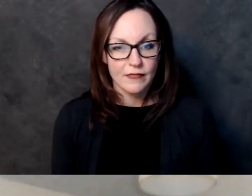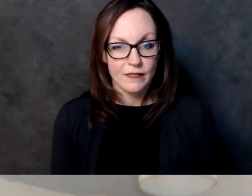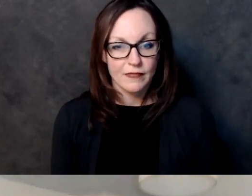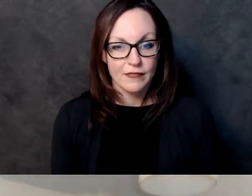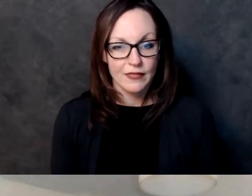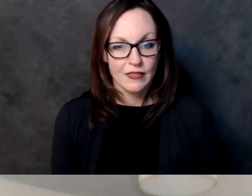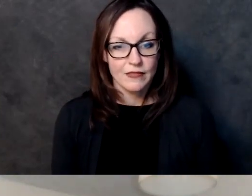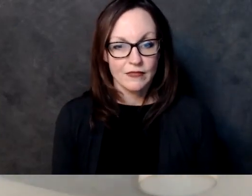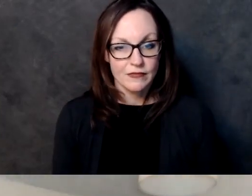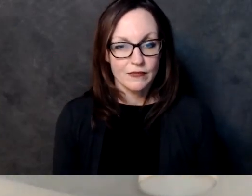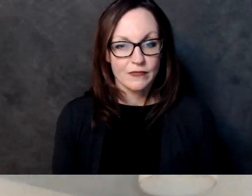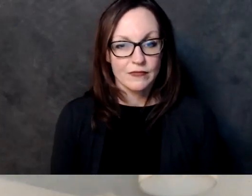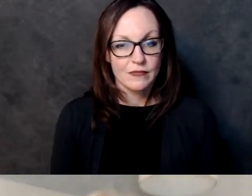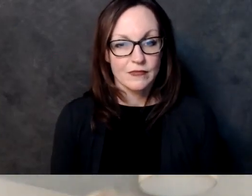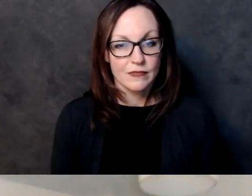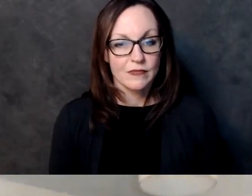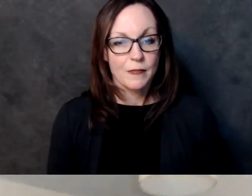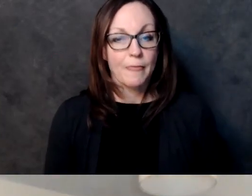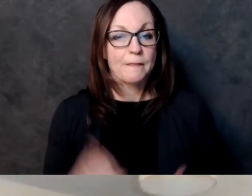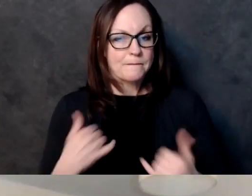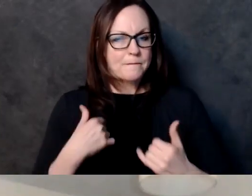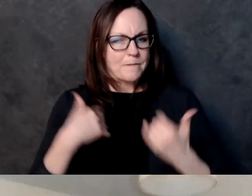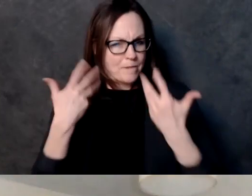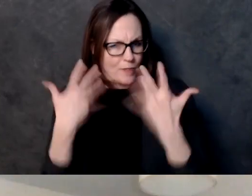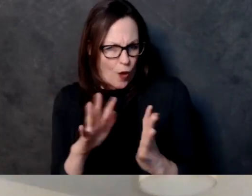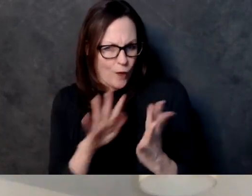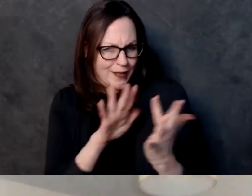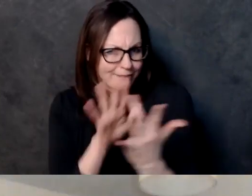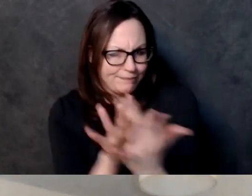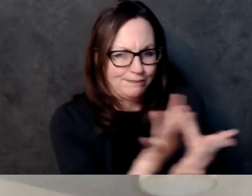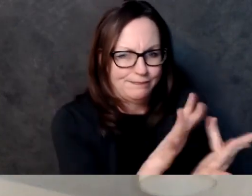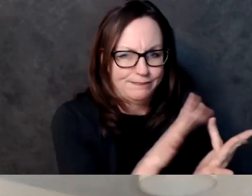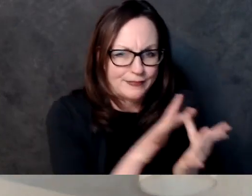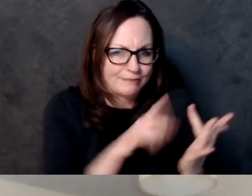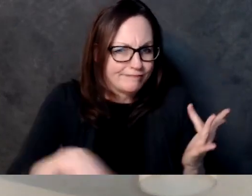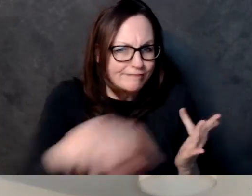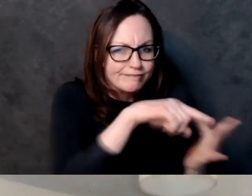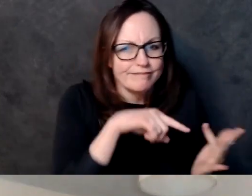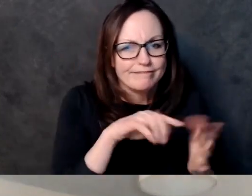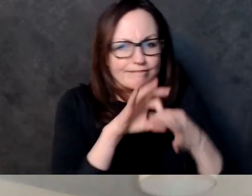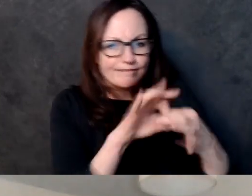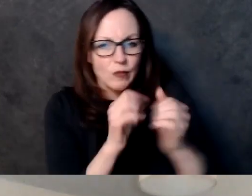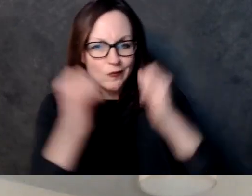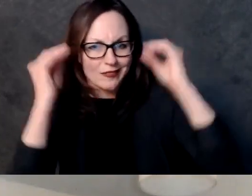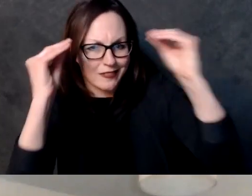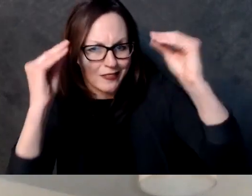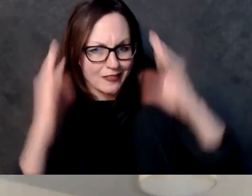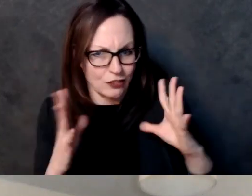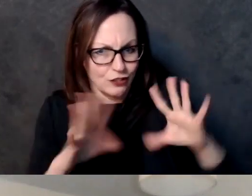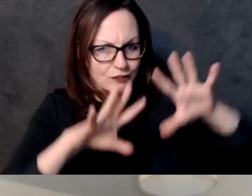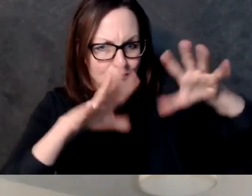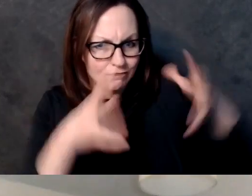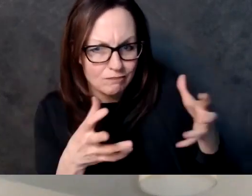communities and and uh what that actually looks like so stay tuned we're we're going to try and do something uh on that uh once